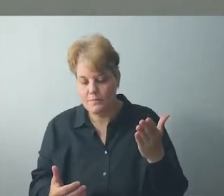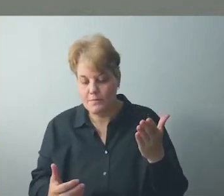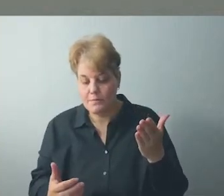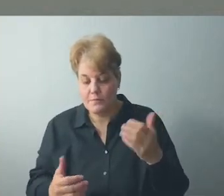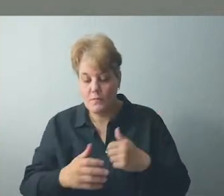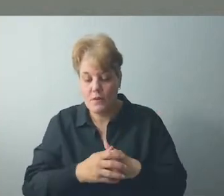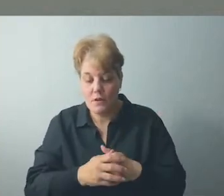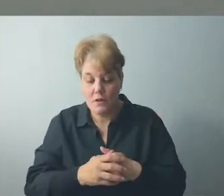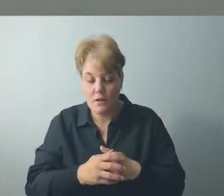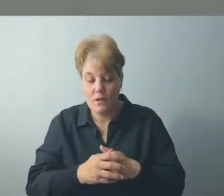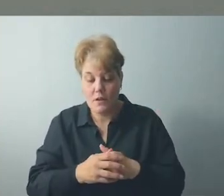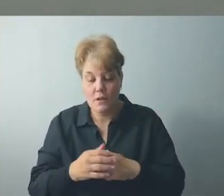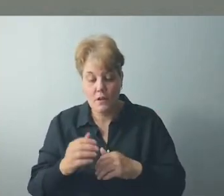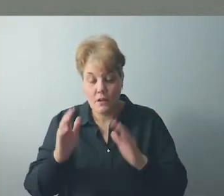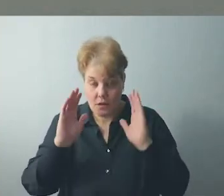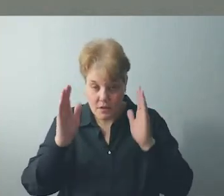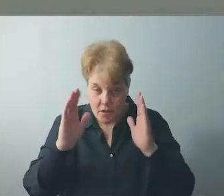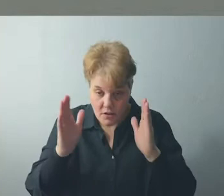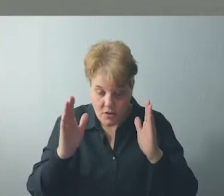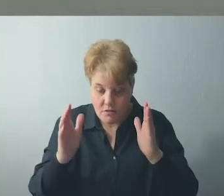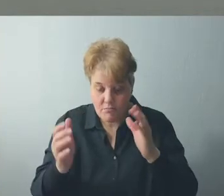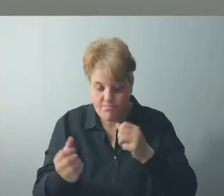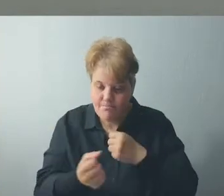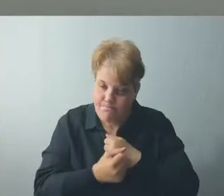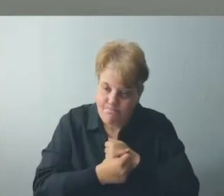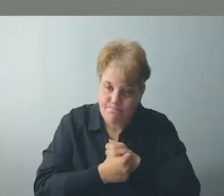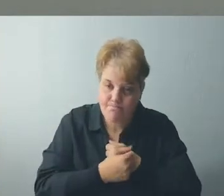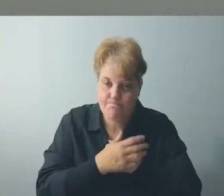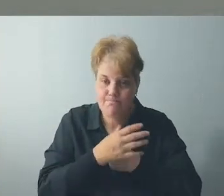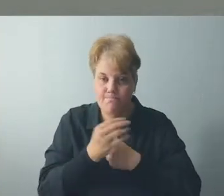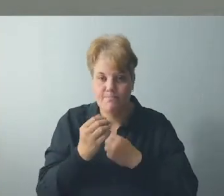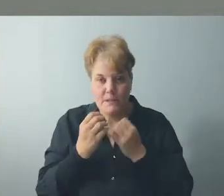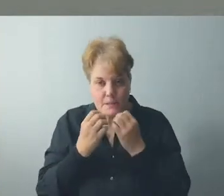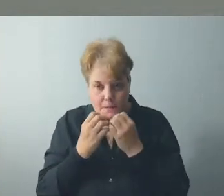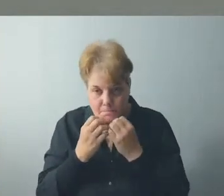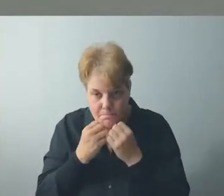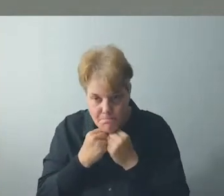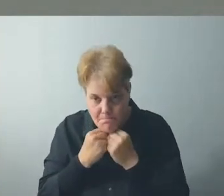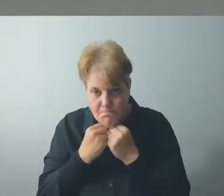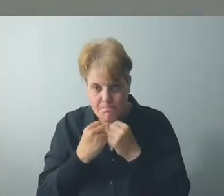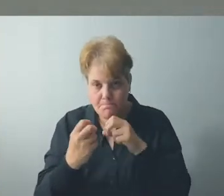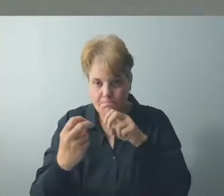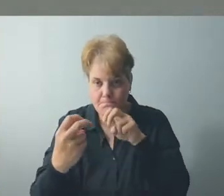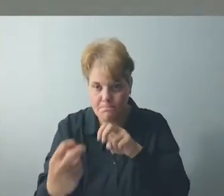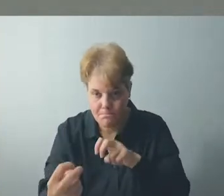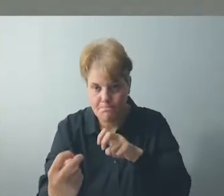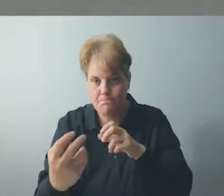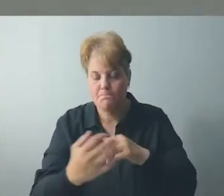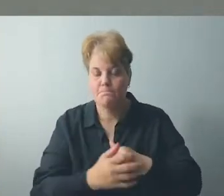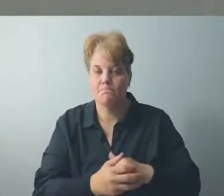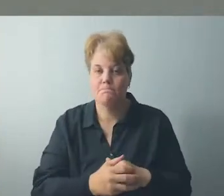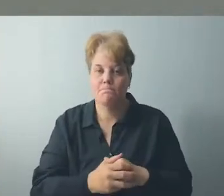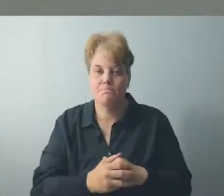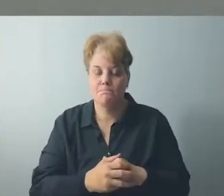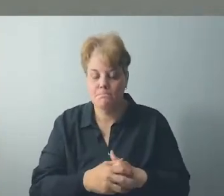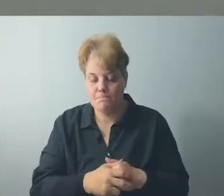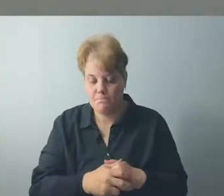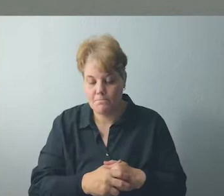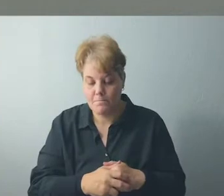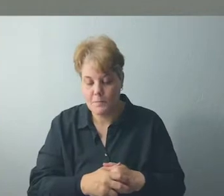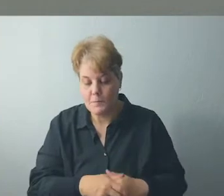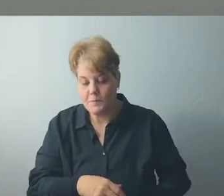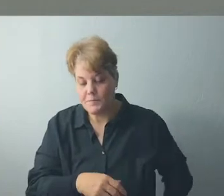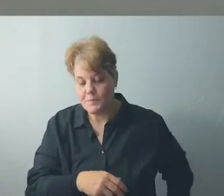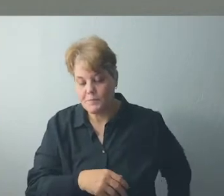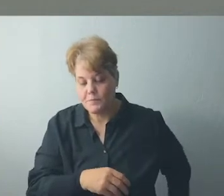one, need to learn a lot more about this because listening is loving and listening is